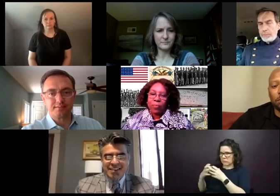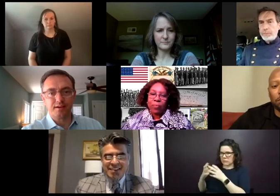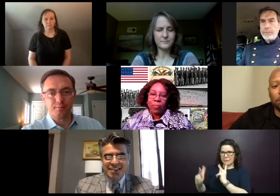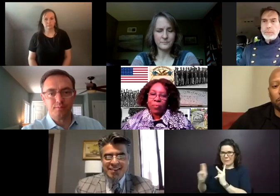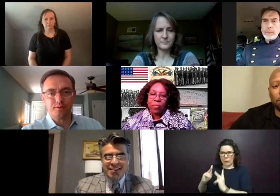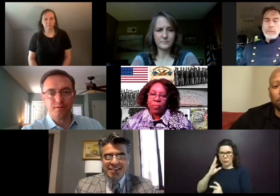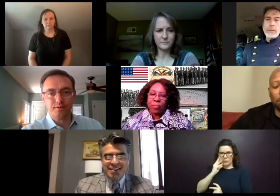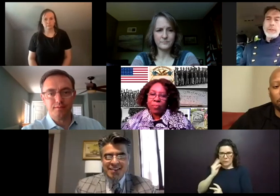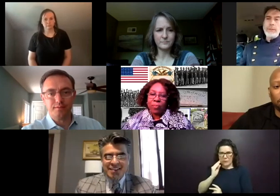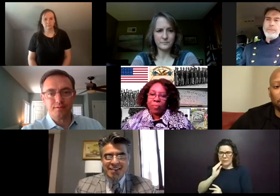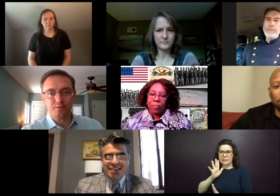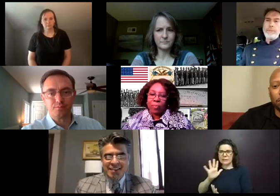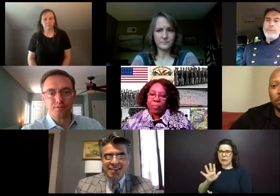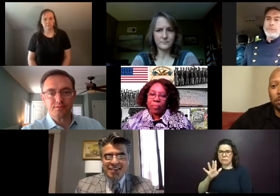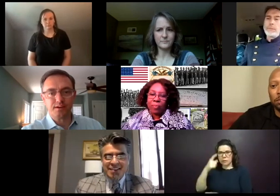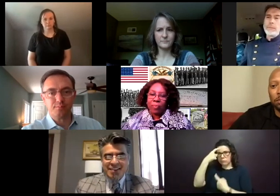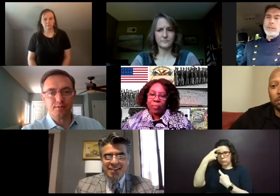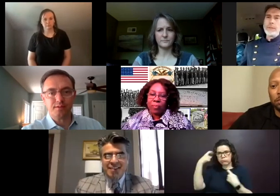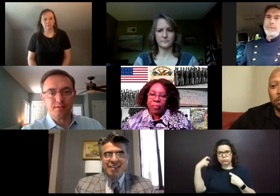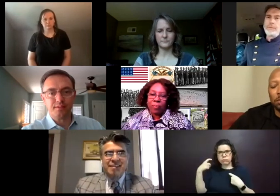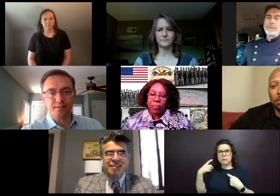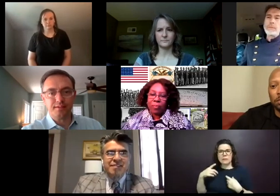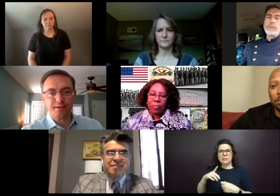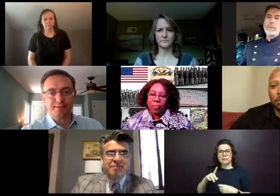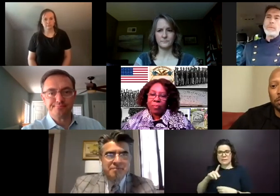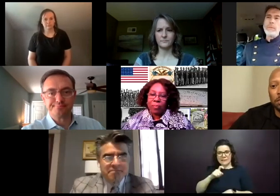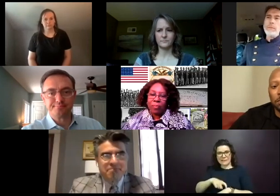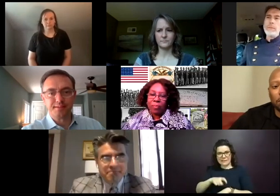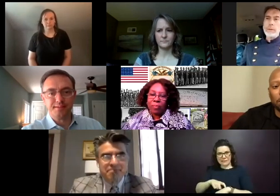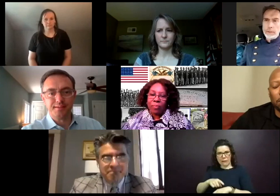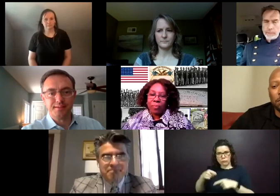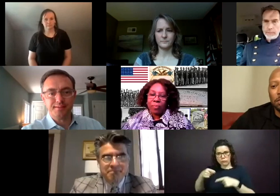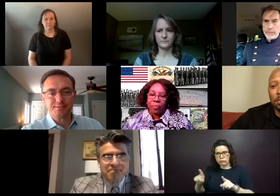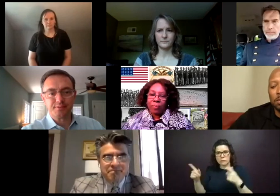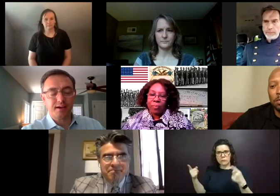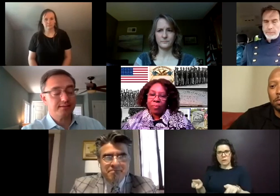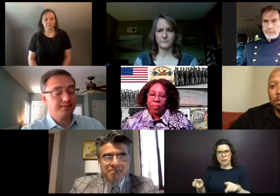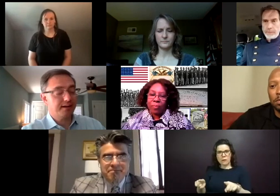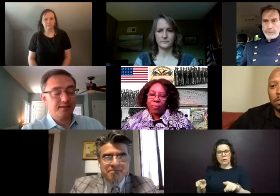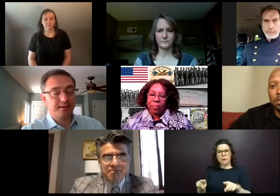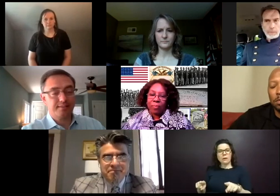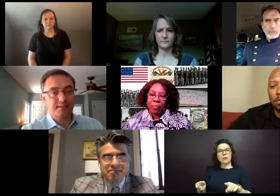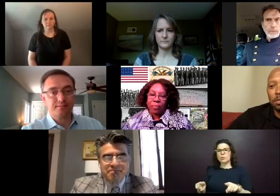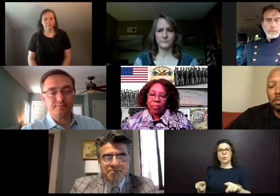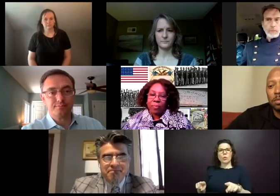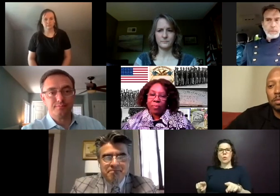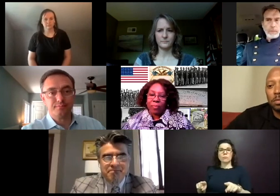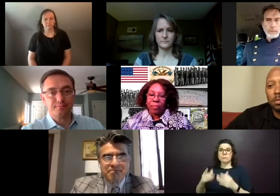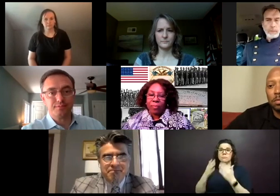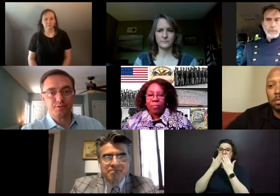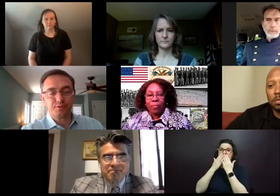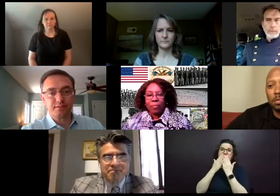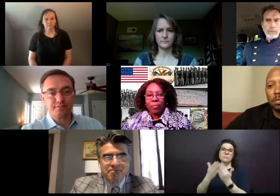traumatic time, you know, in real time. Um, so that I, I, I thank the